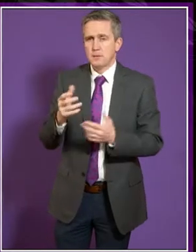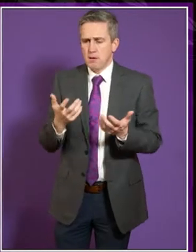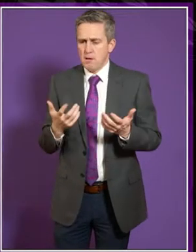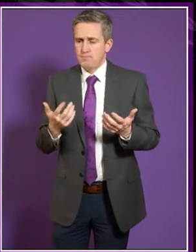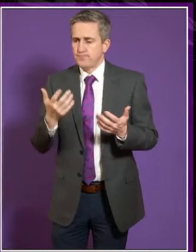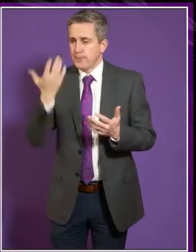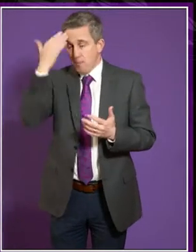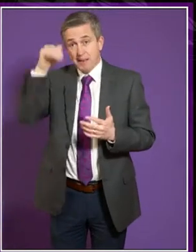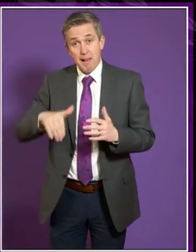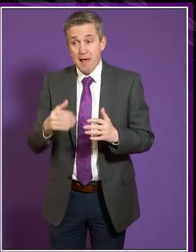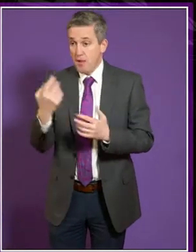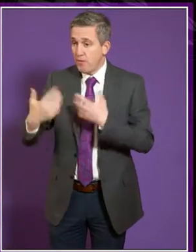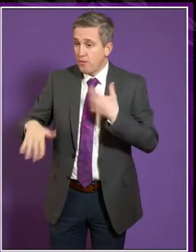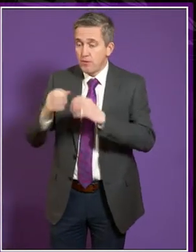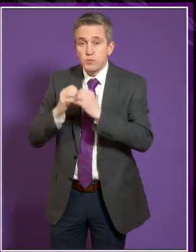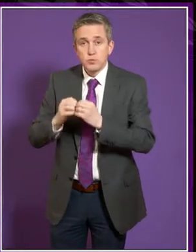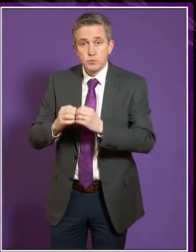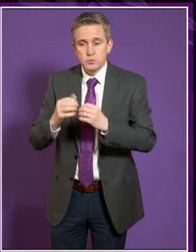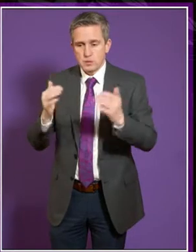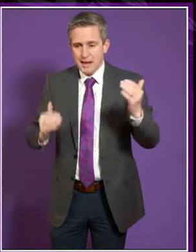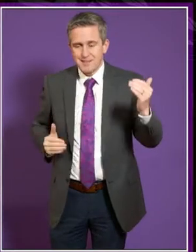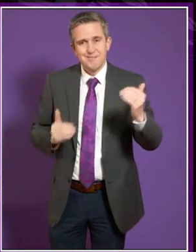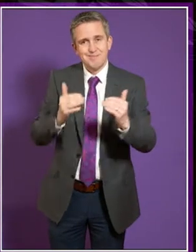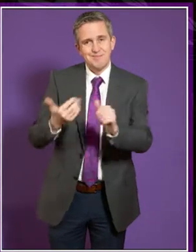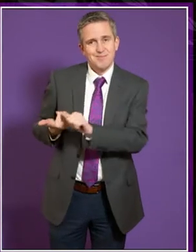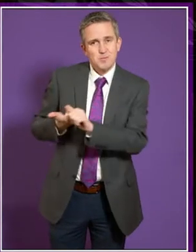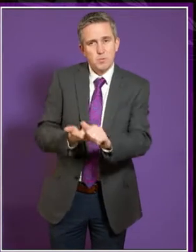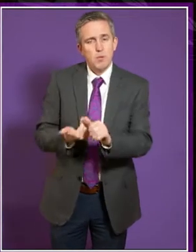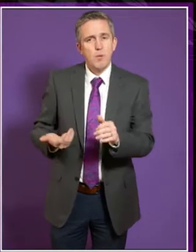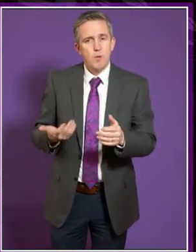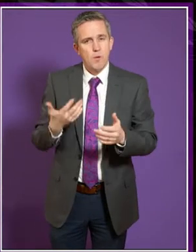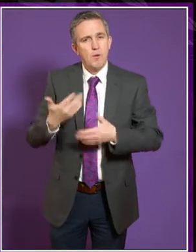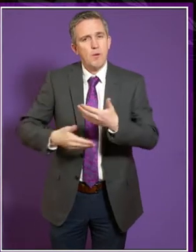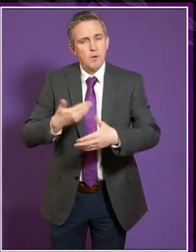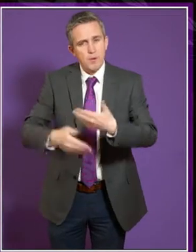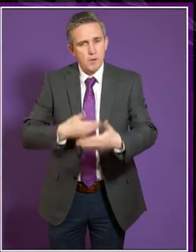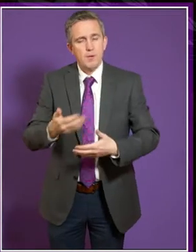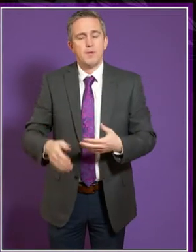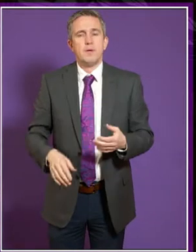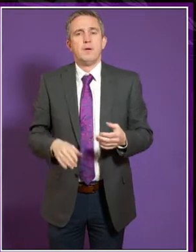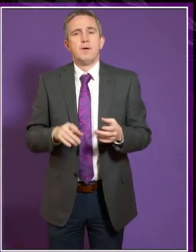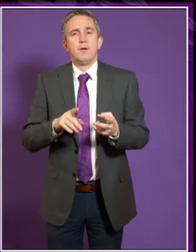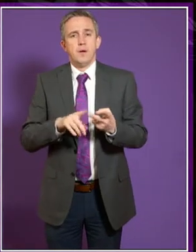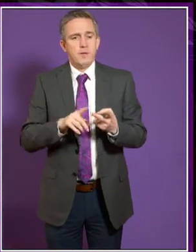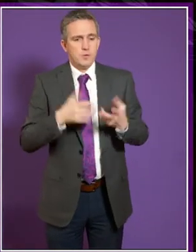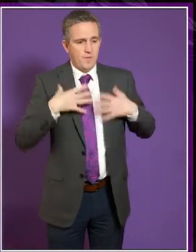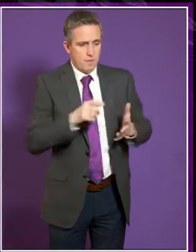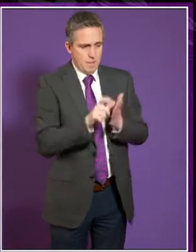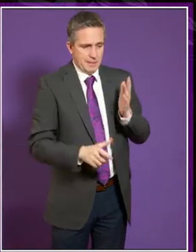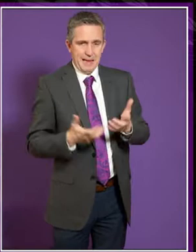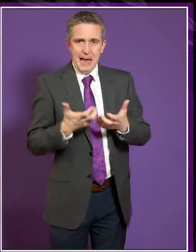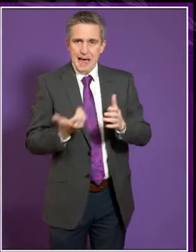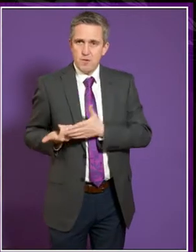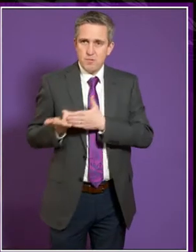parity between the support provided for those with mental health issues and those with physical disabilities?